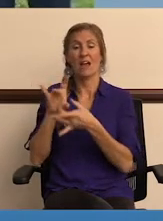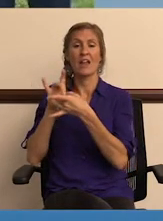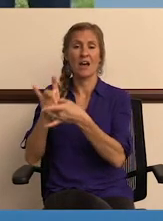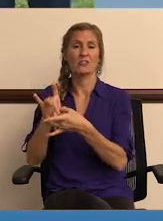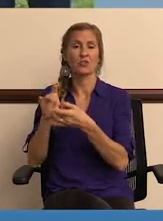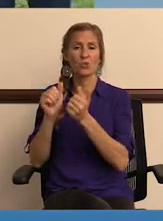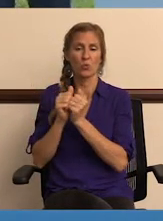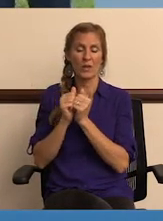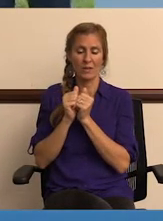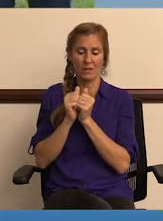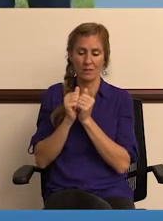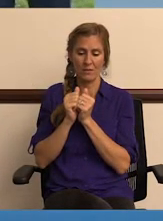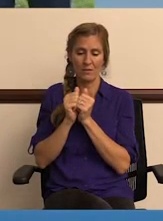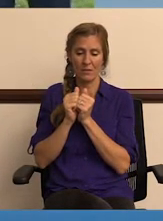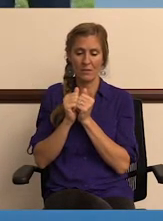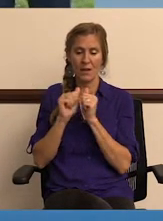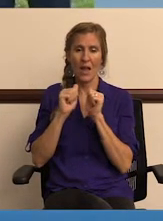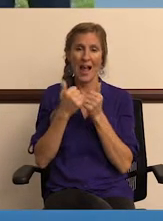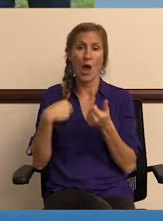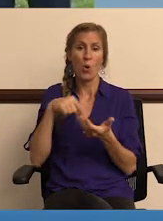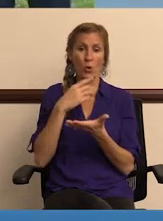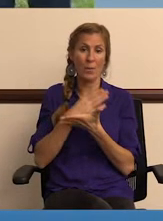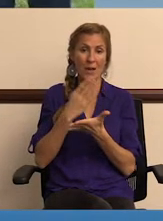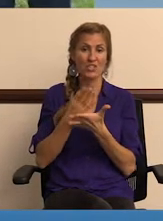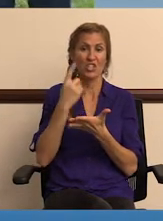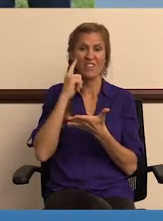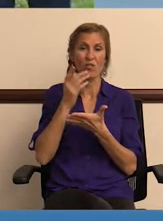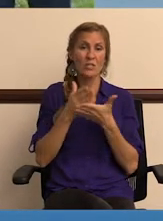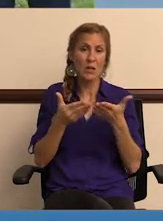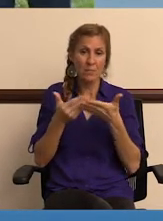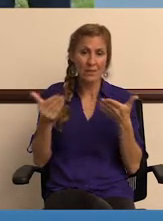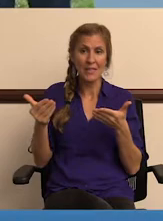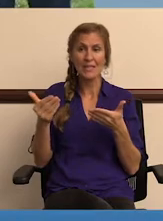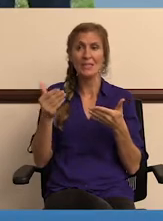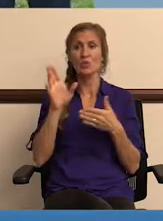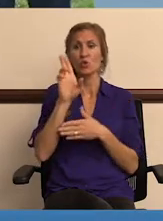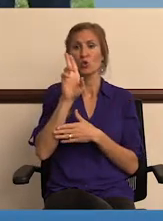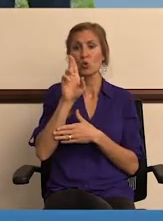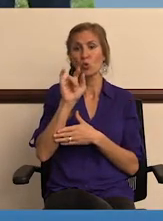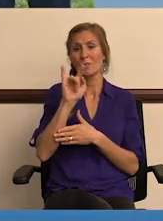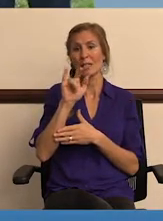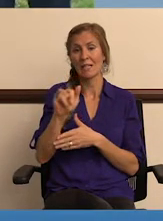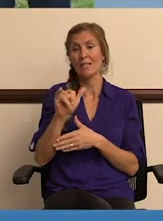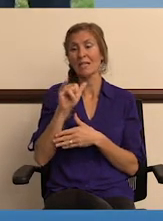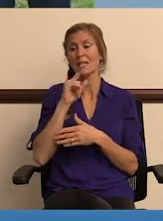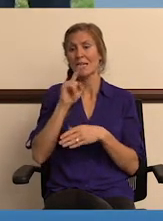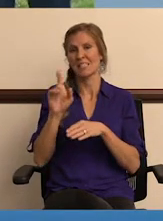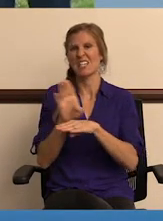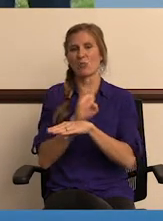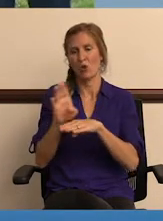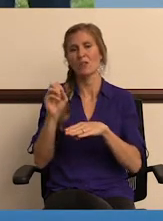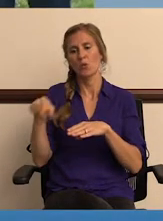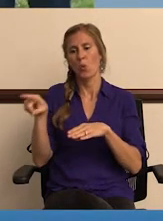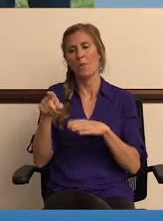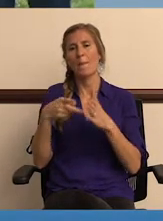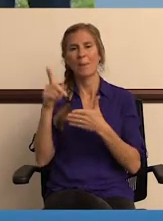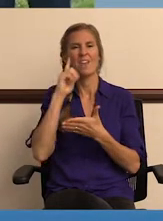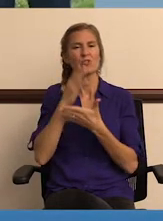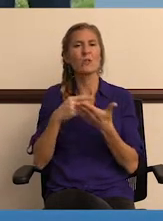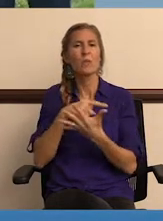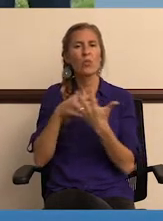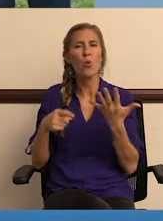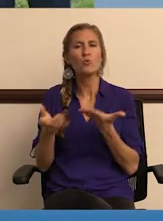of that has to do with the fact that, you know, how we're budgeting for some things. know, utility is an enterprise fund, so